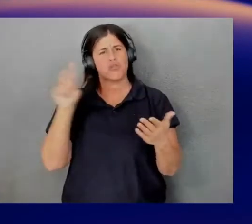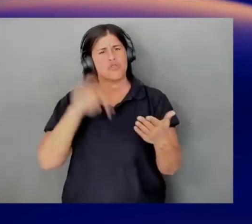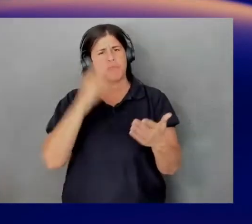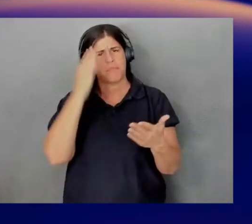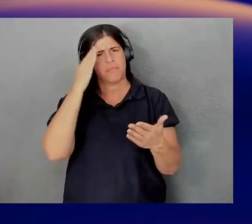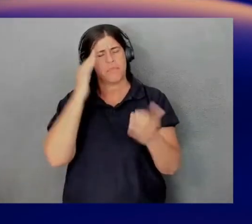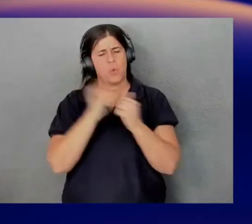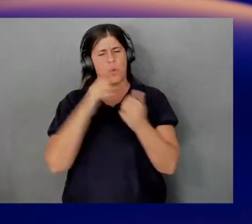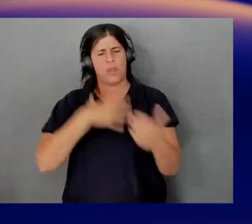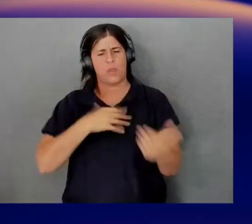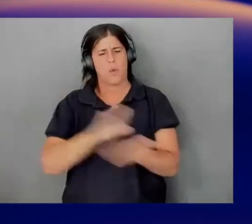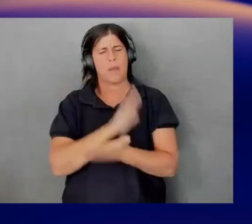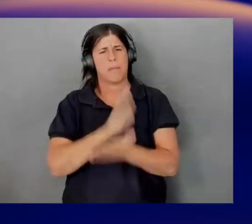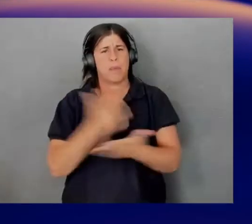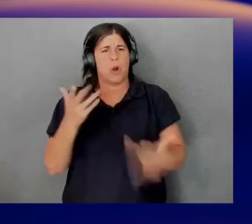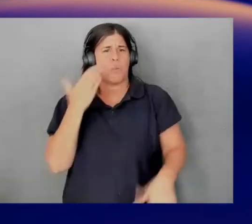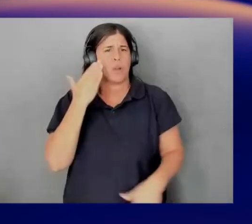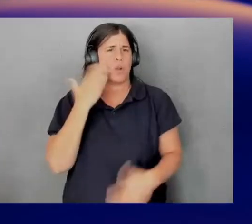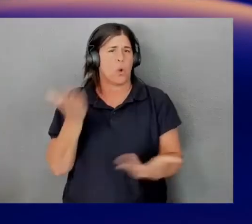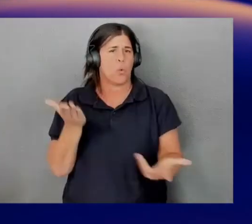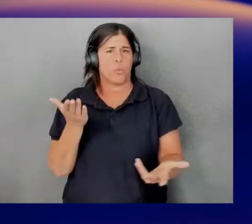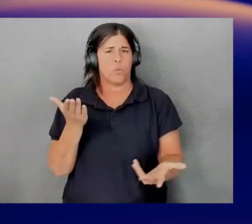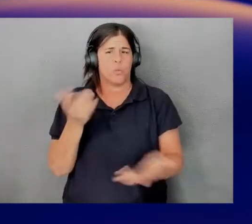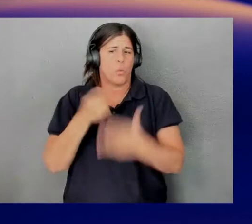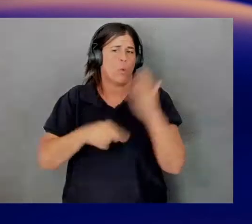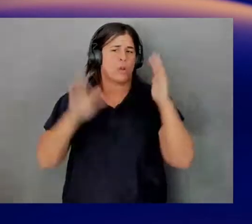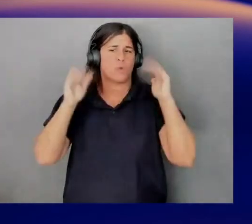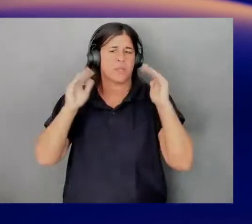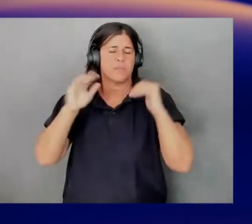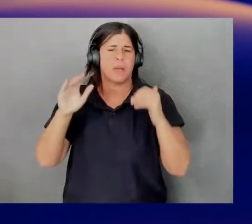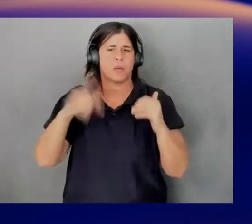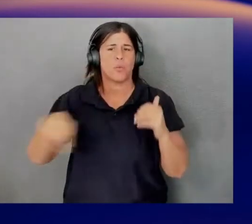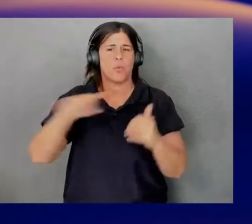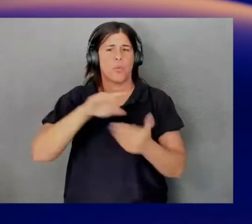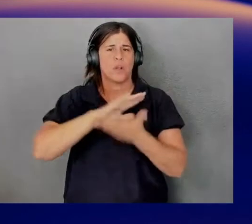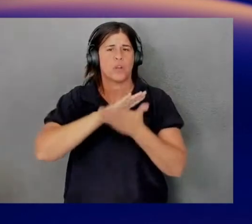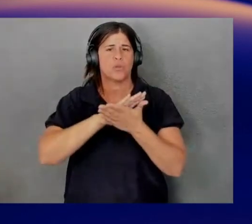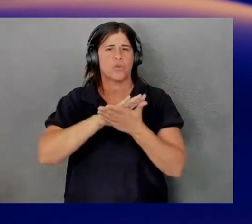are well aware of what to expect when you get into the tool.